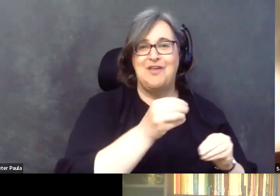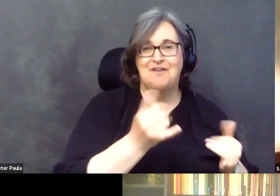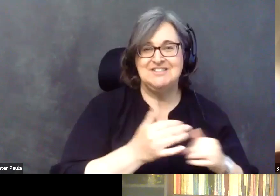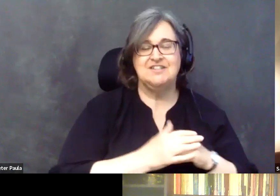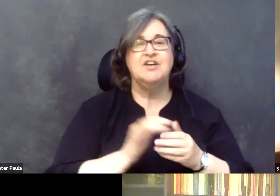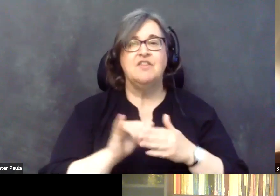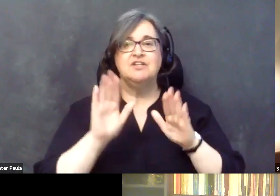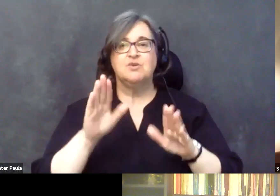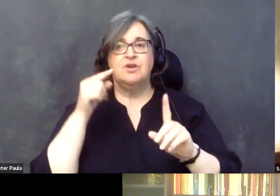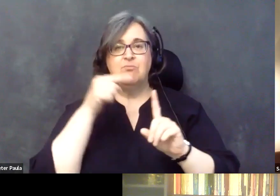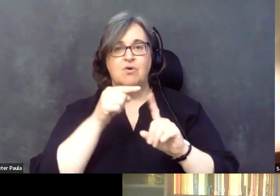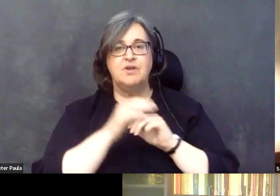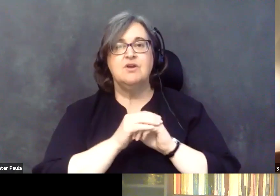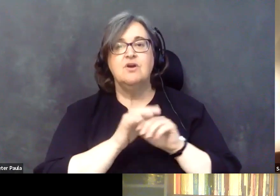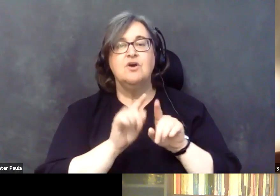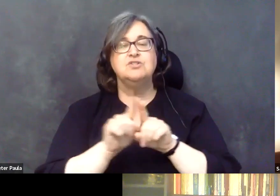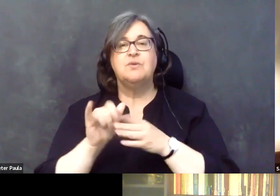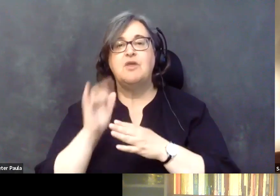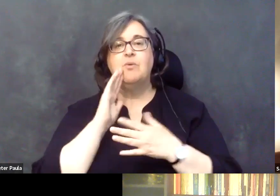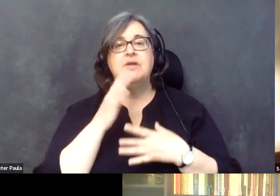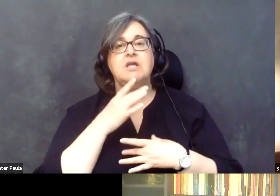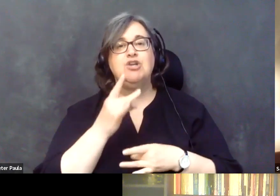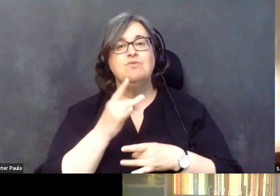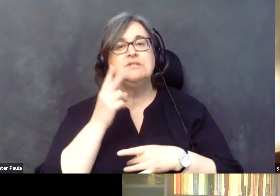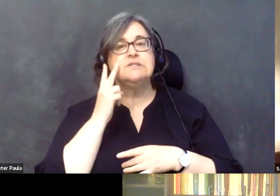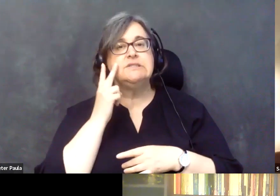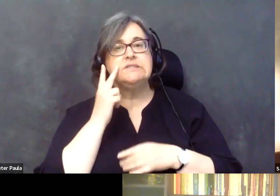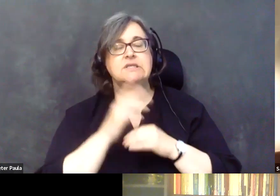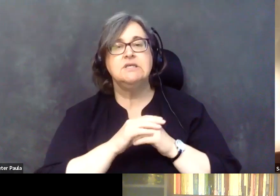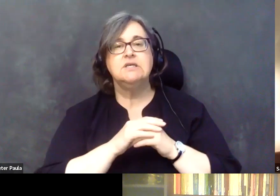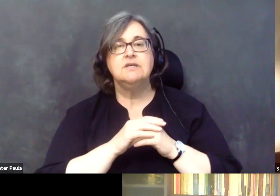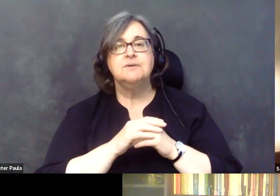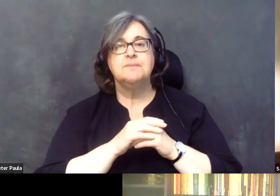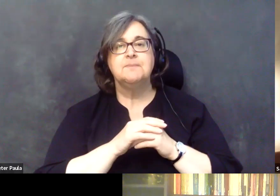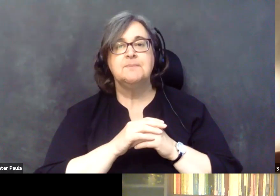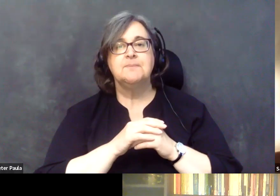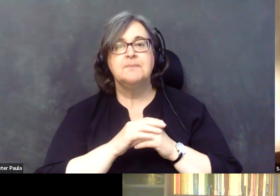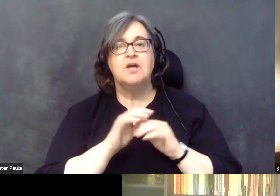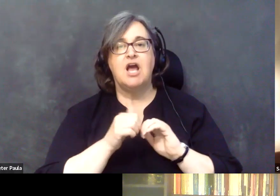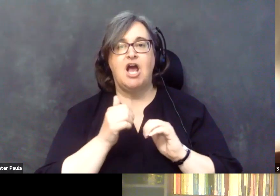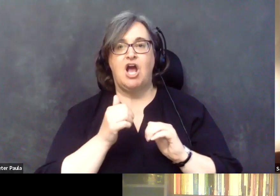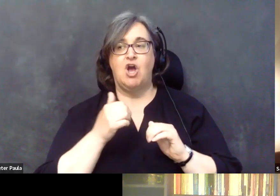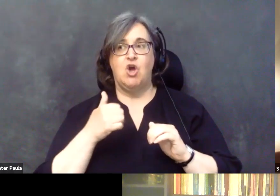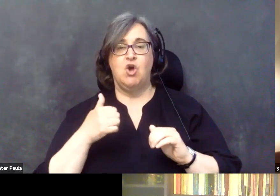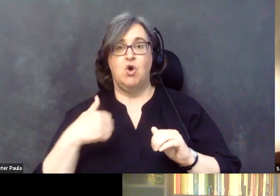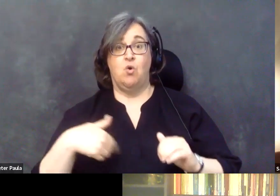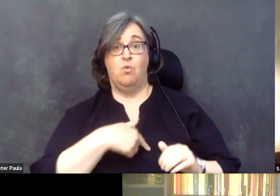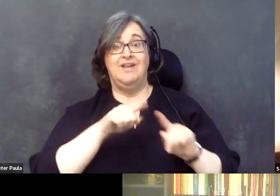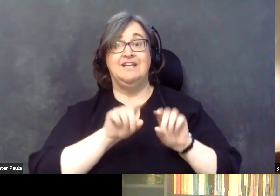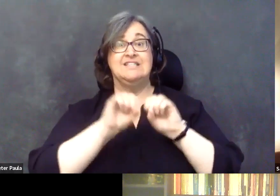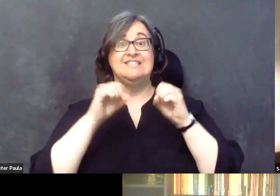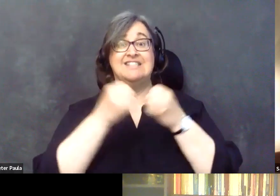a great point. And I think also it'll be interesting to see how our comfort level as a society